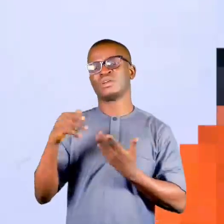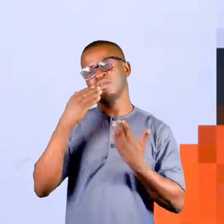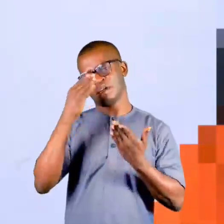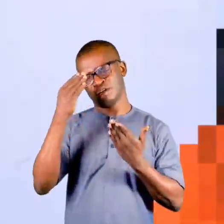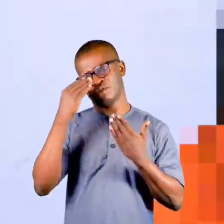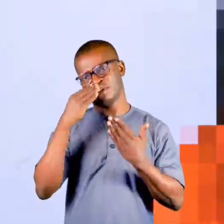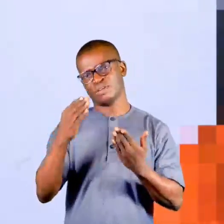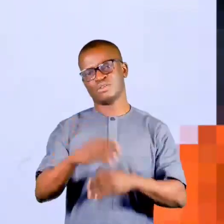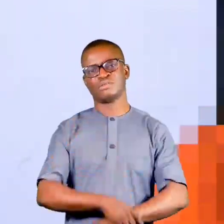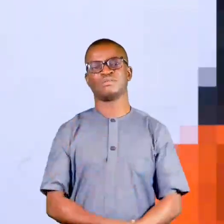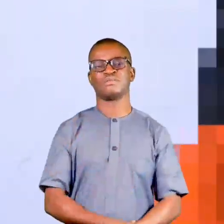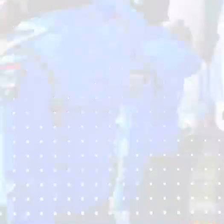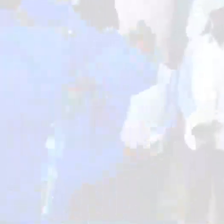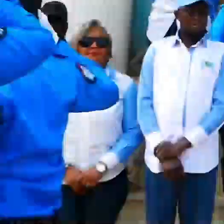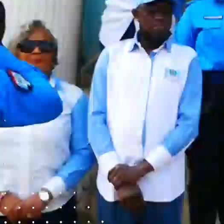Napti for everything they